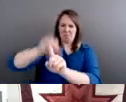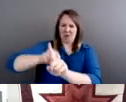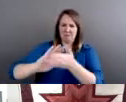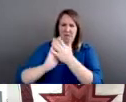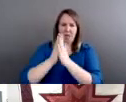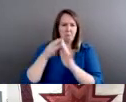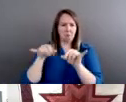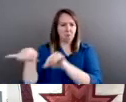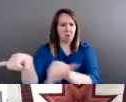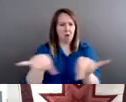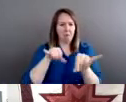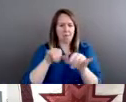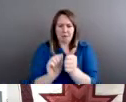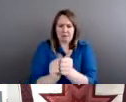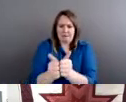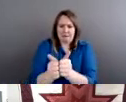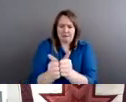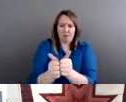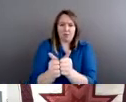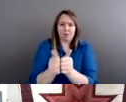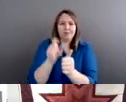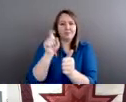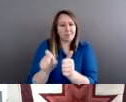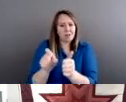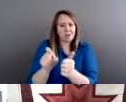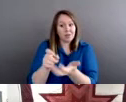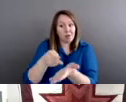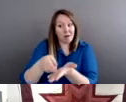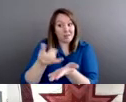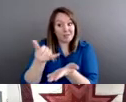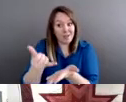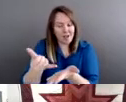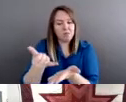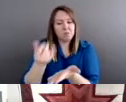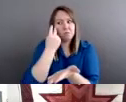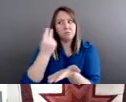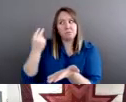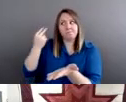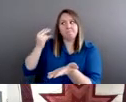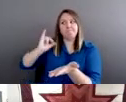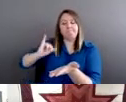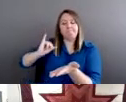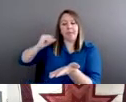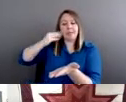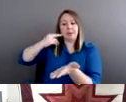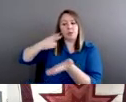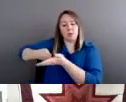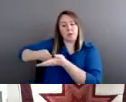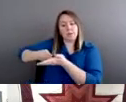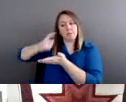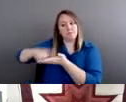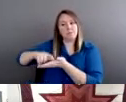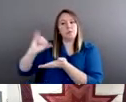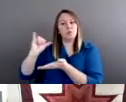Now, many survivors of boarding schools have reported that they suffered tremendous PTSD